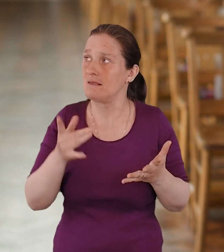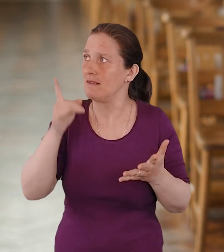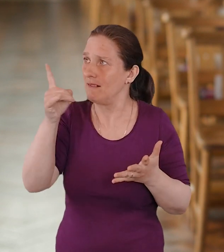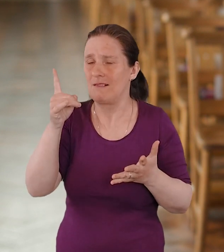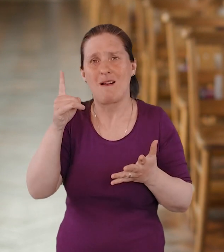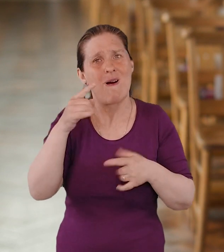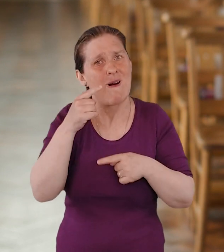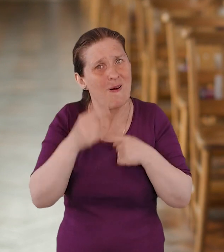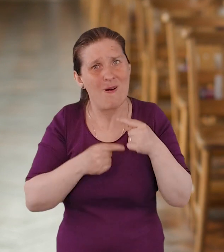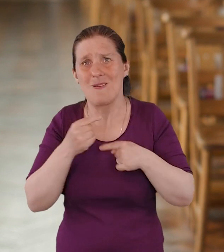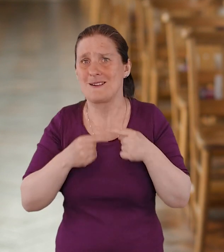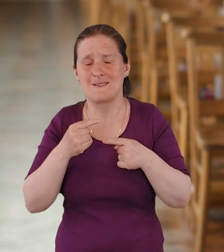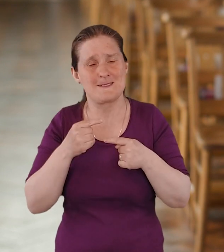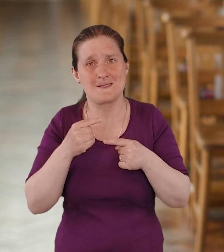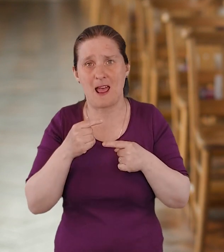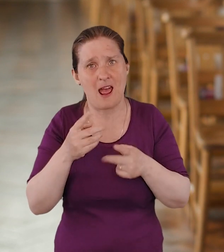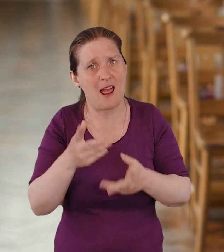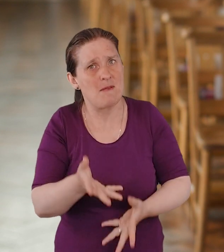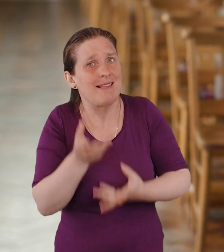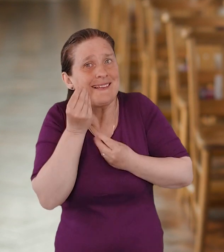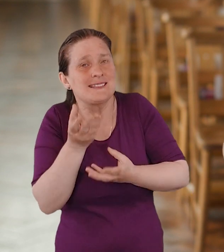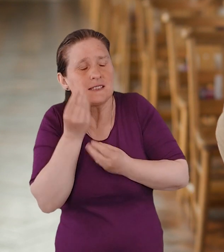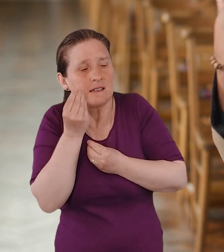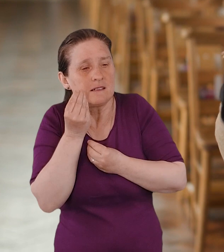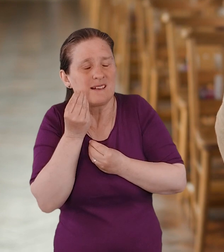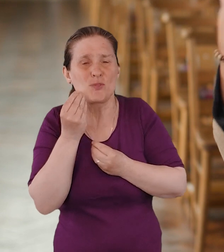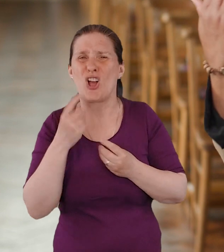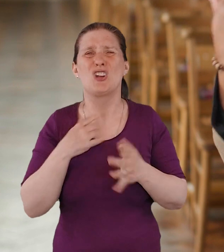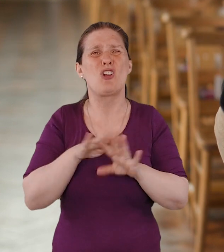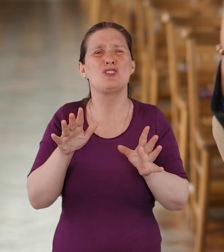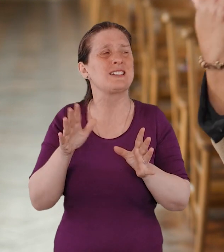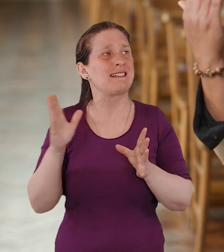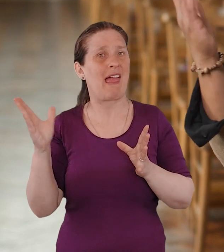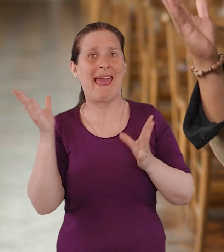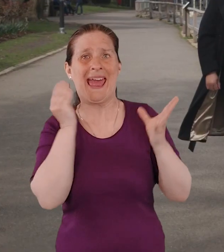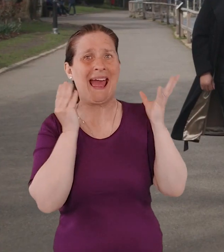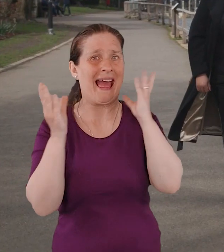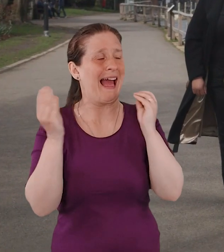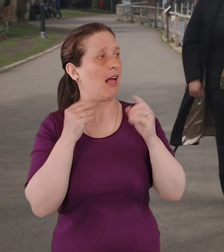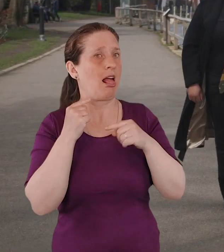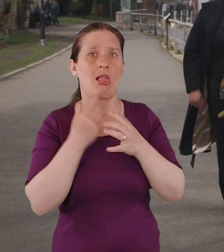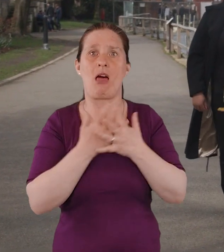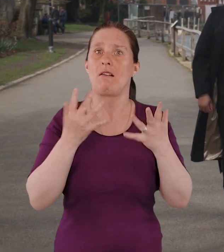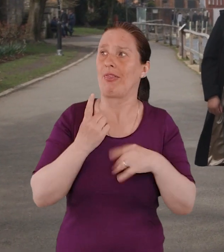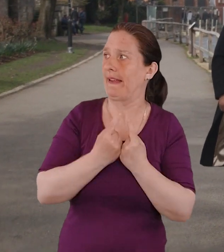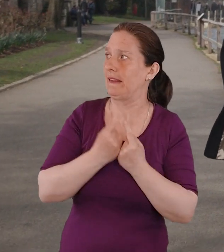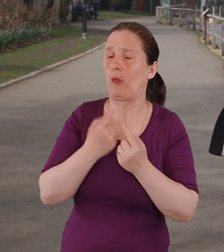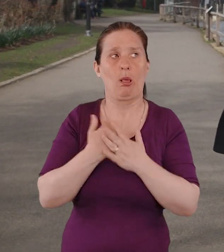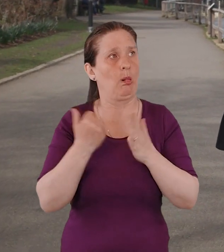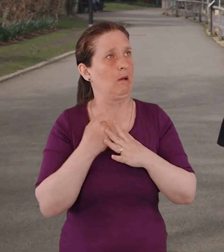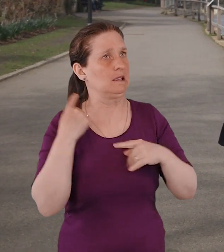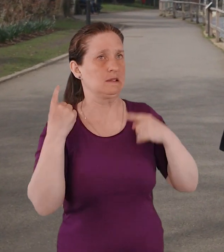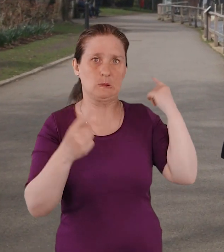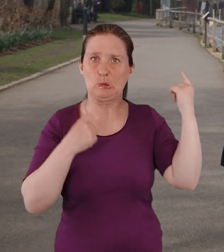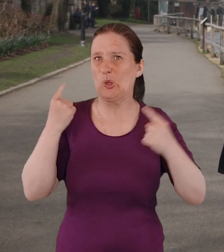listening. Now there's a difference with hearing, because we hear a lot of things. We hear a lot of things. We're walking, wherever we're going, there's always